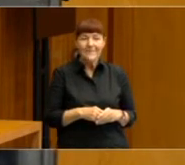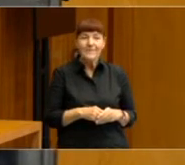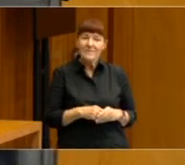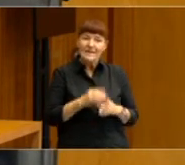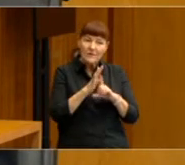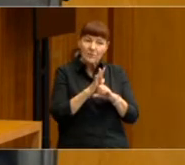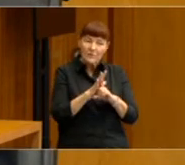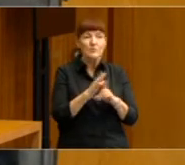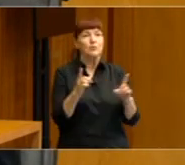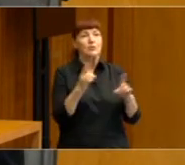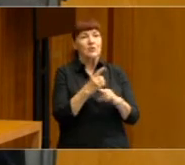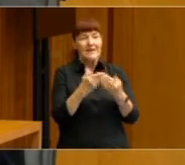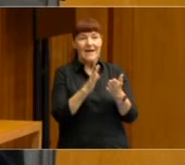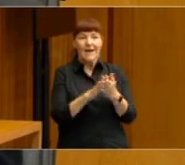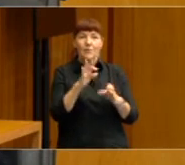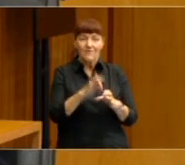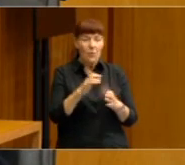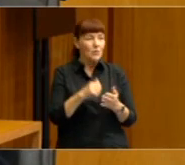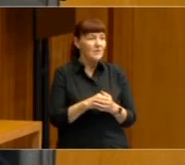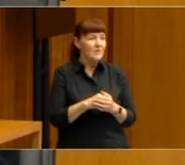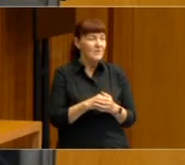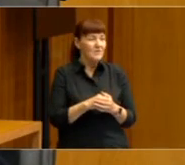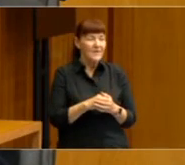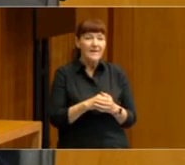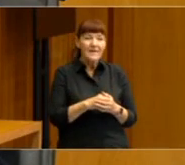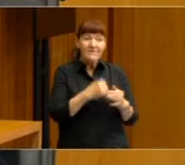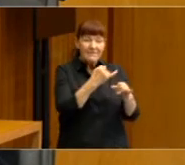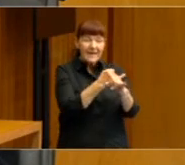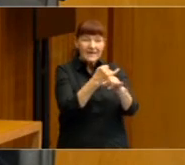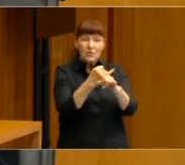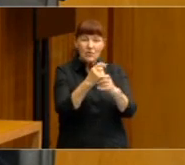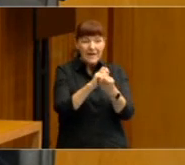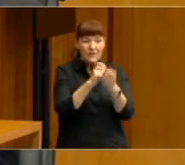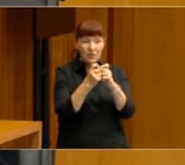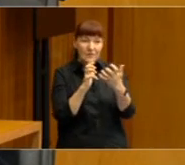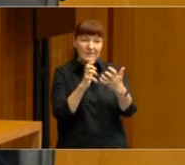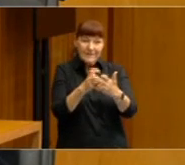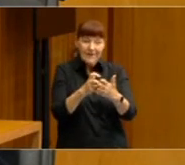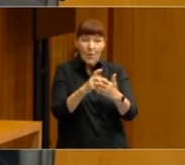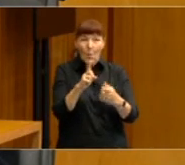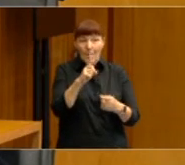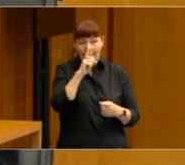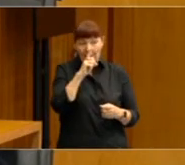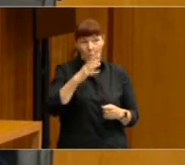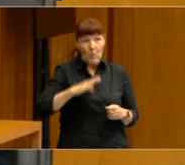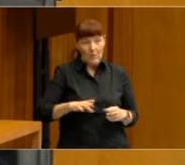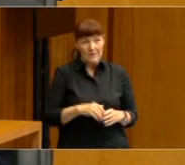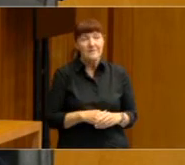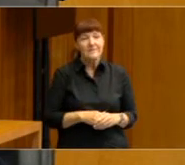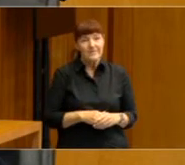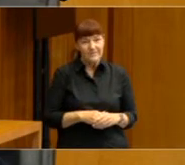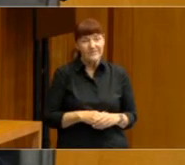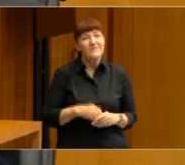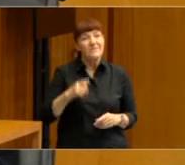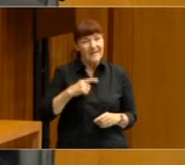it easier for people to do that, then the institutions really have to adapt to it. So, I think that's one of the other reasons why we've seen